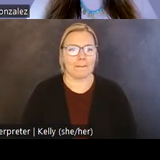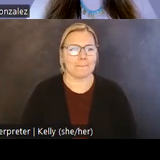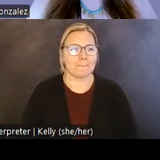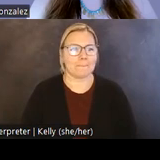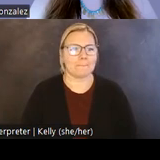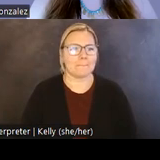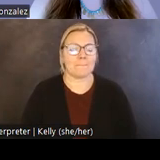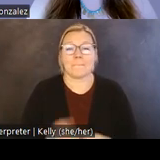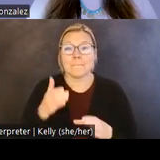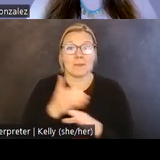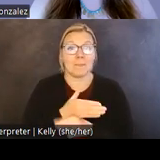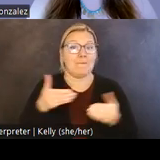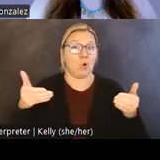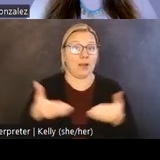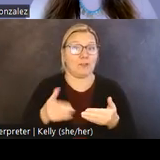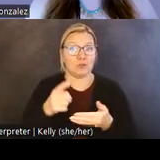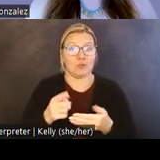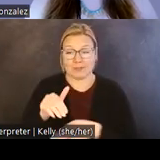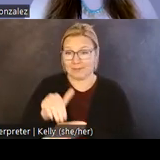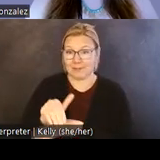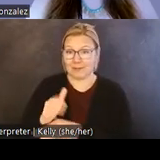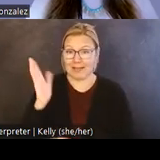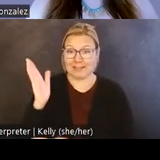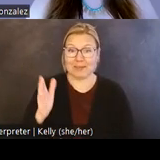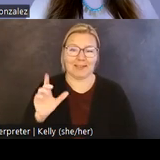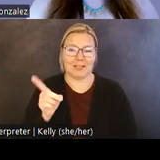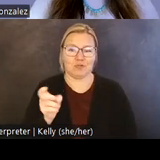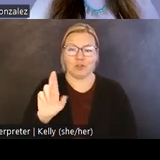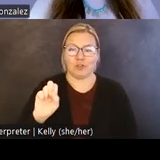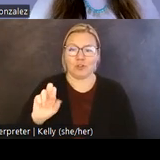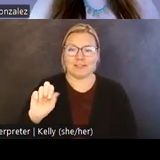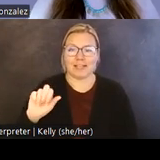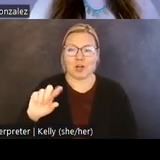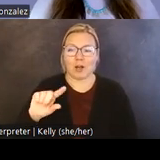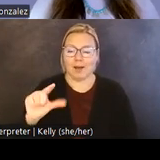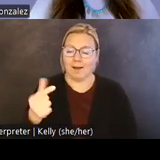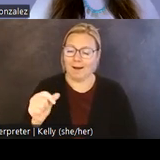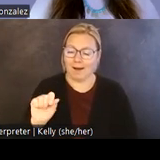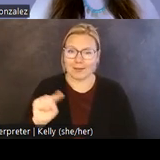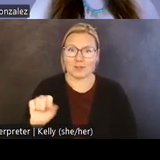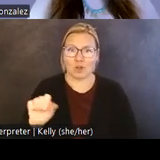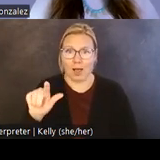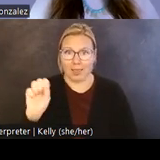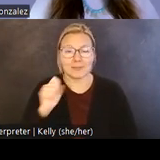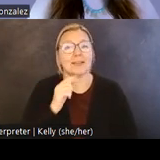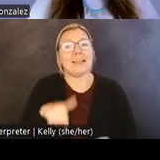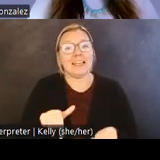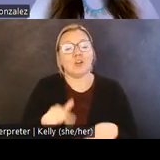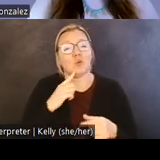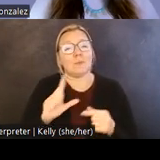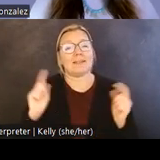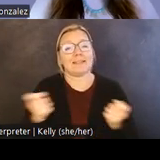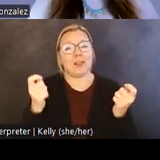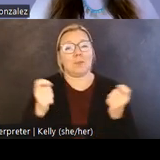Before introducing this evening's speaker, Dr. Sarah Gonzalez, I would like to share that here in Los Angeles, we've been celebrating our 119th